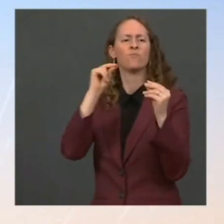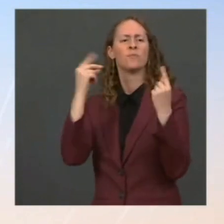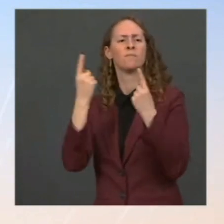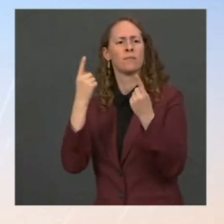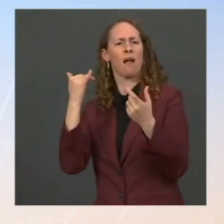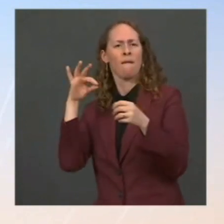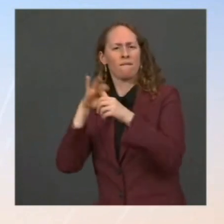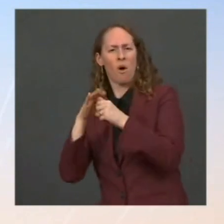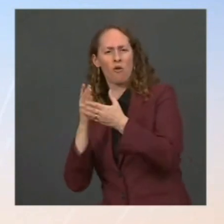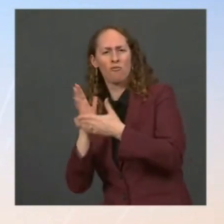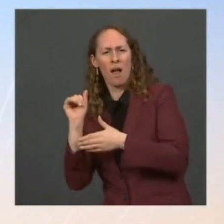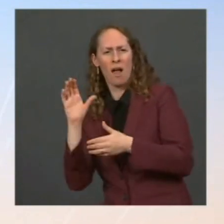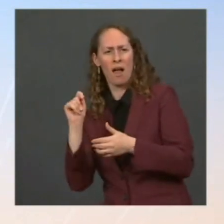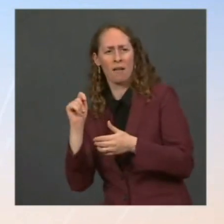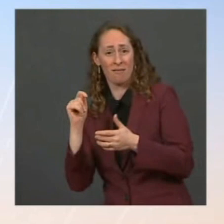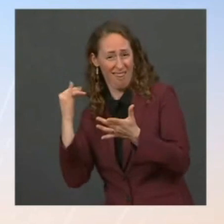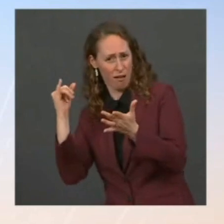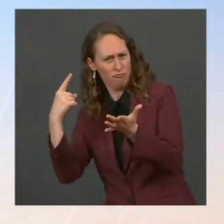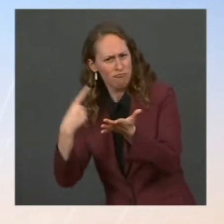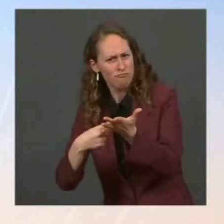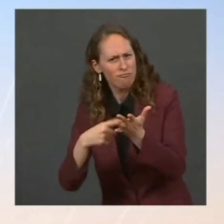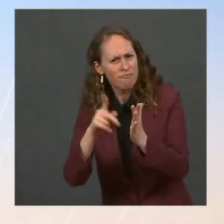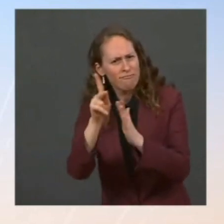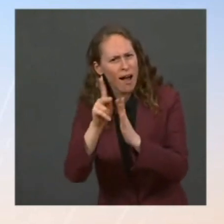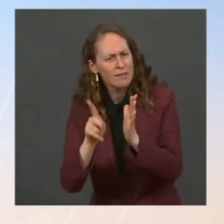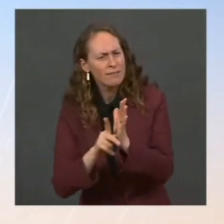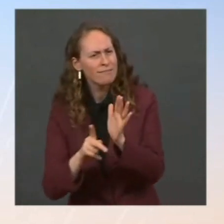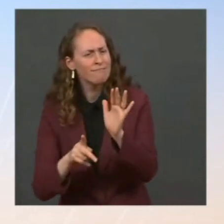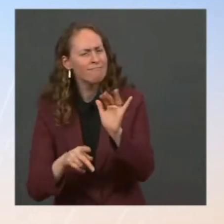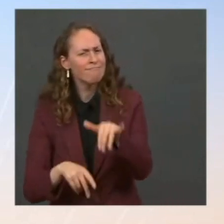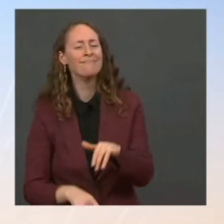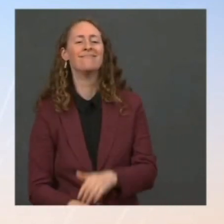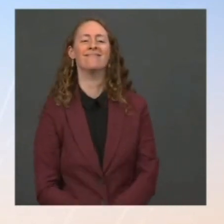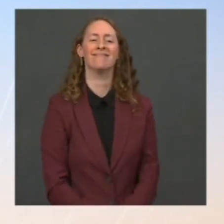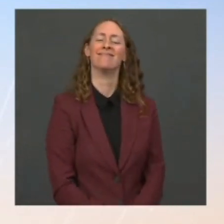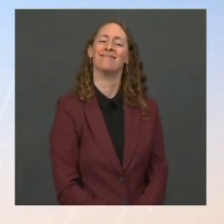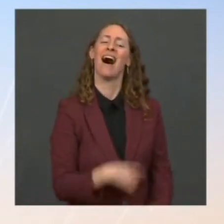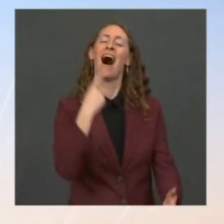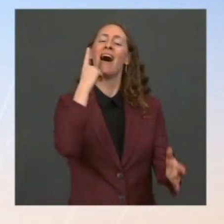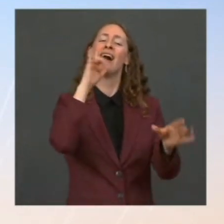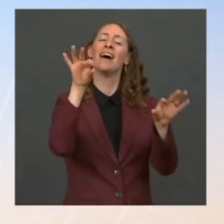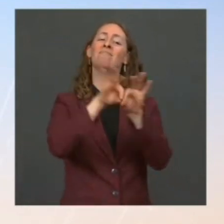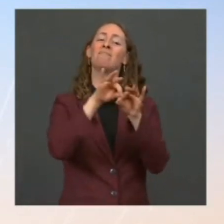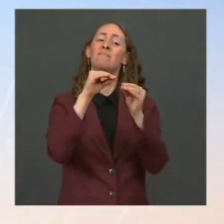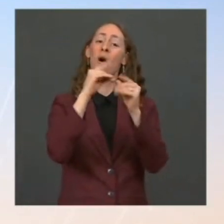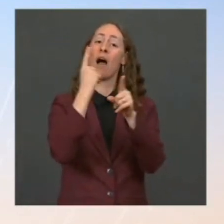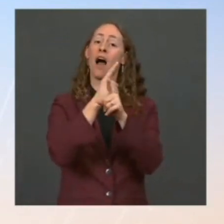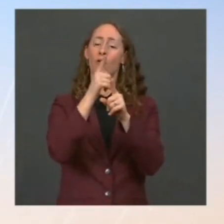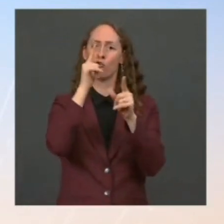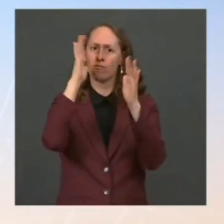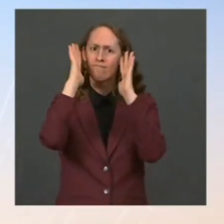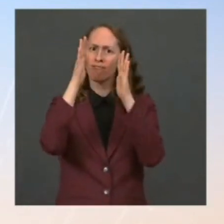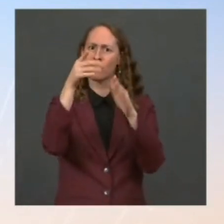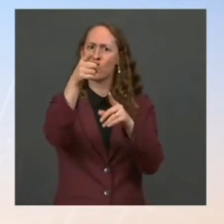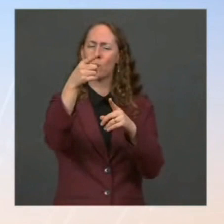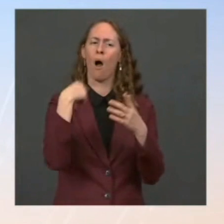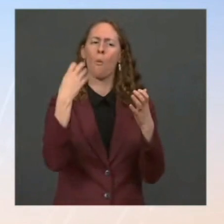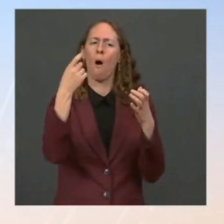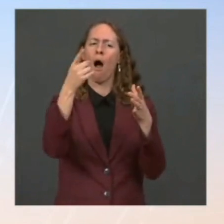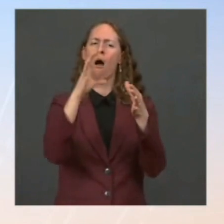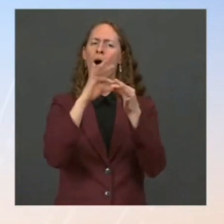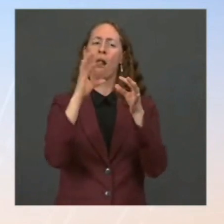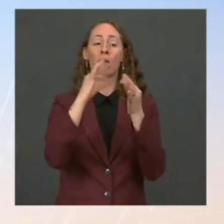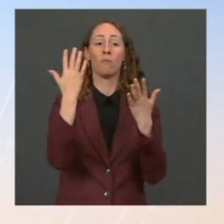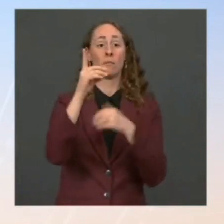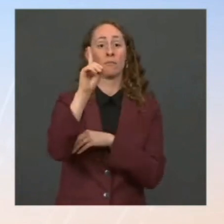Well, Steve, I think the important thing also to convey accurately to people who listen to you is when announcements were made by the Department of Justice,